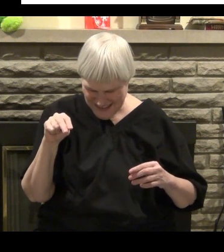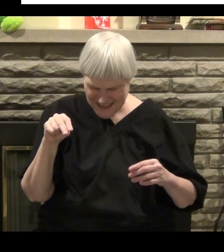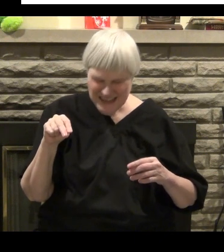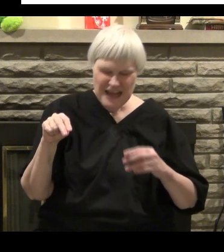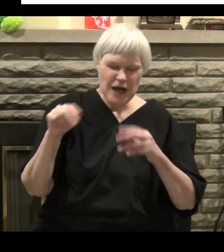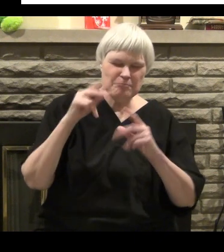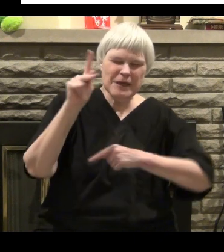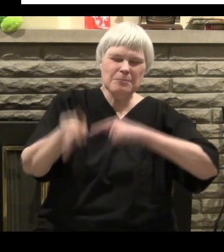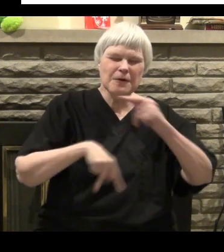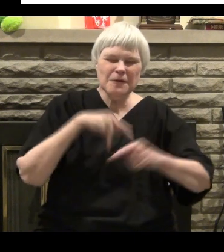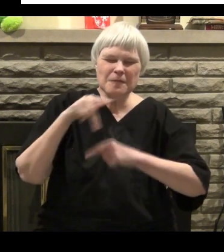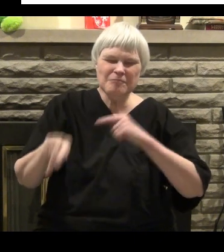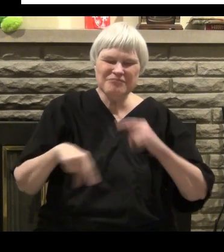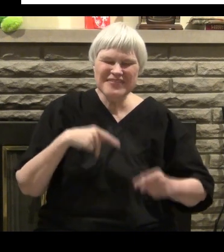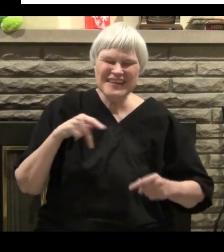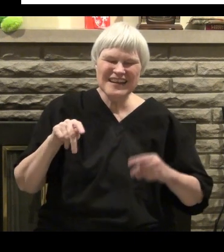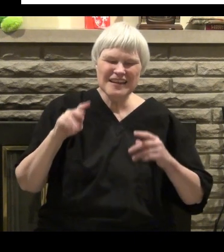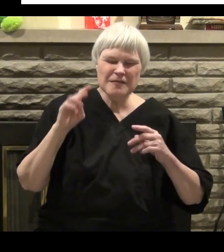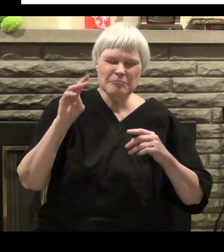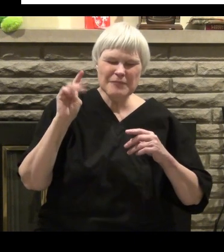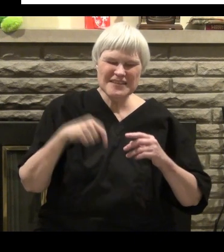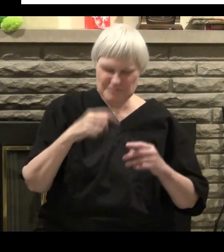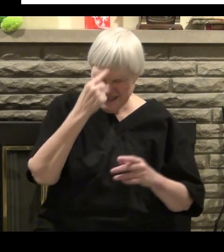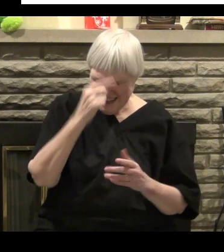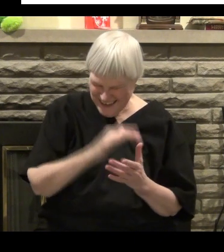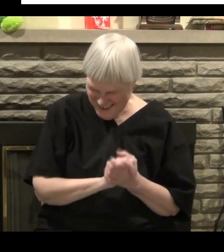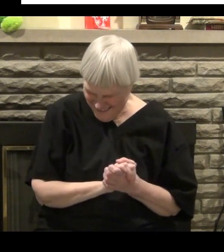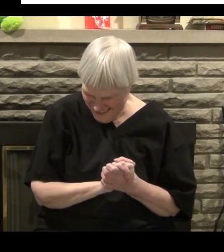A person doesn't become a pope by not believing this stuff.